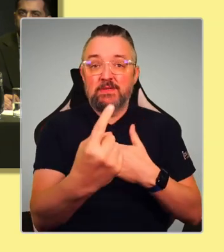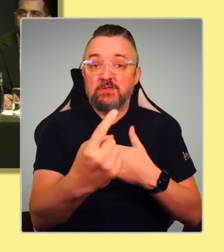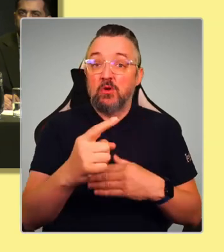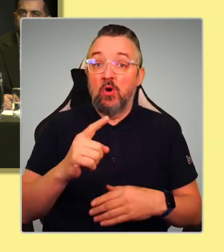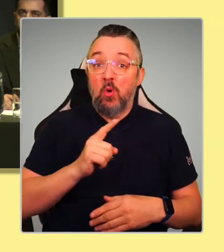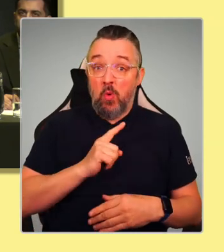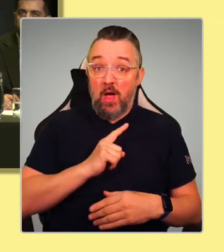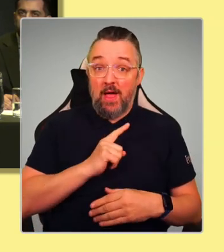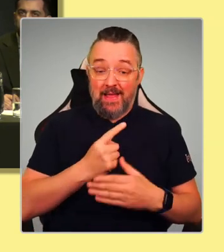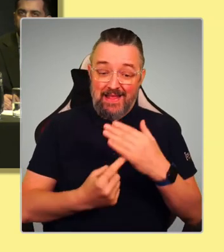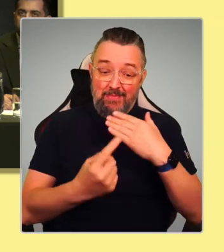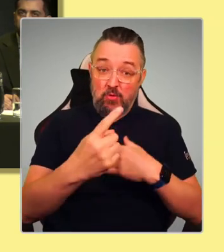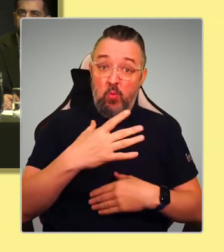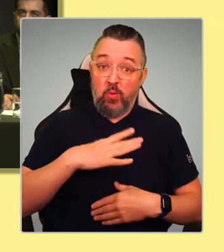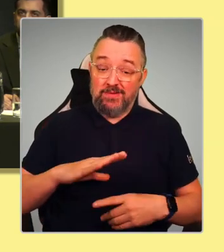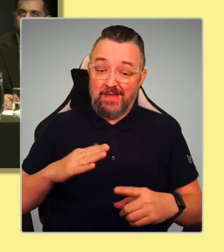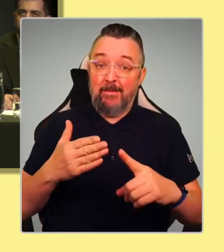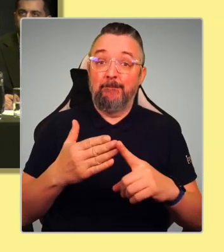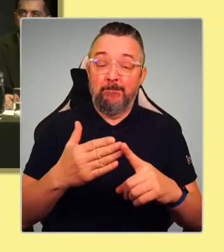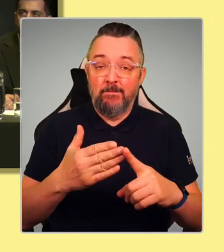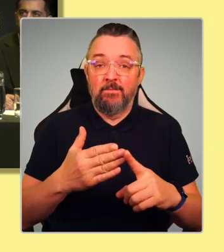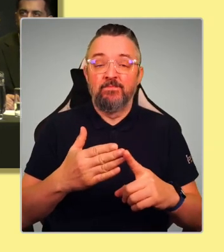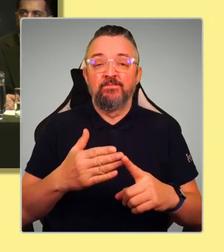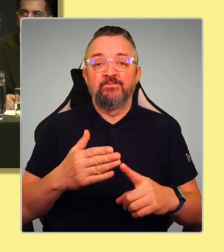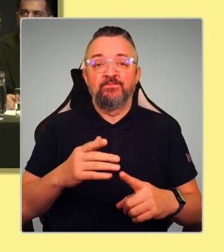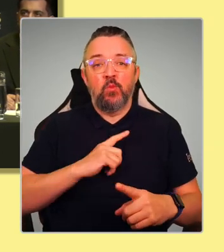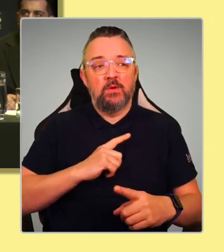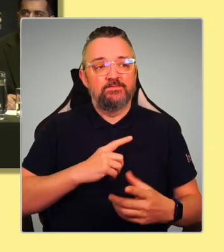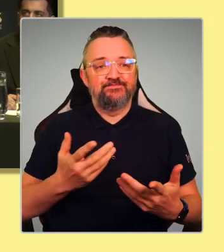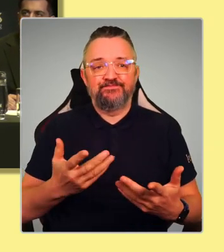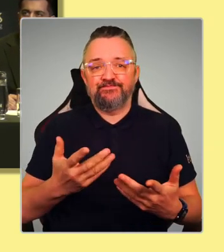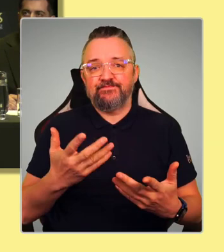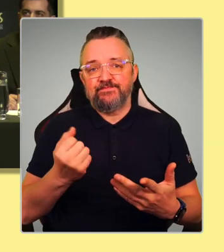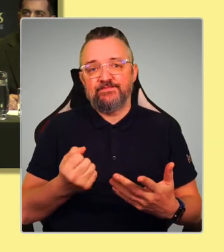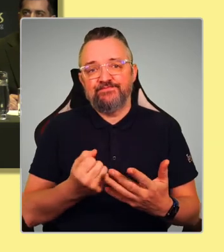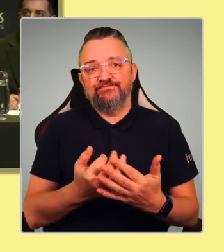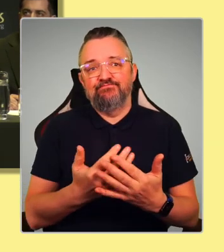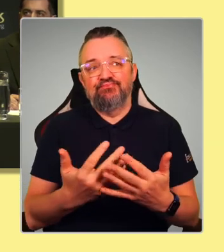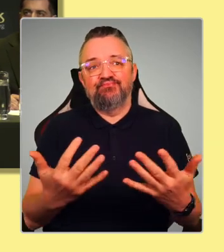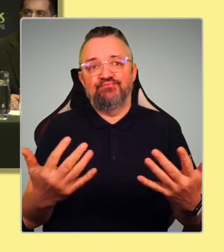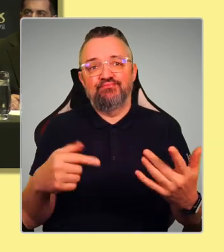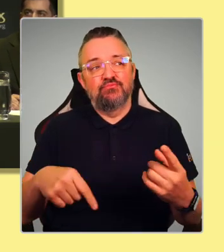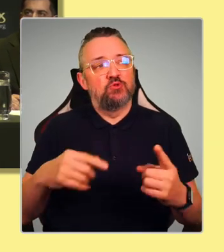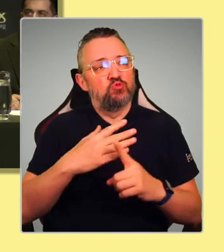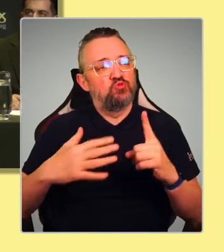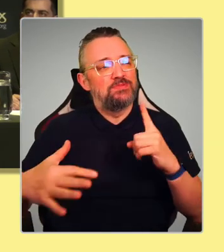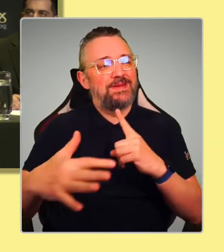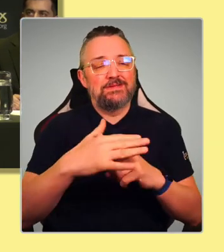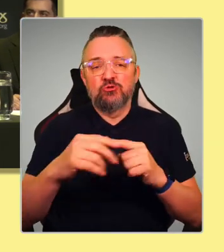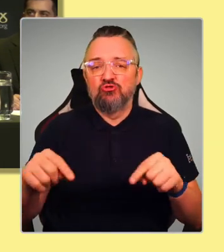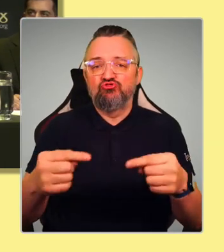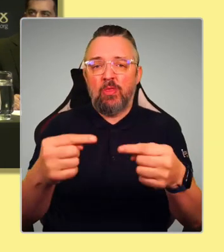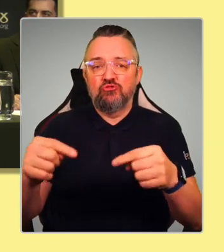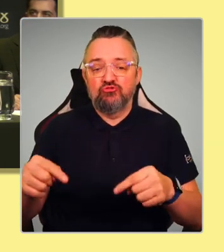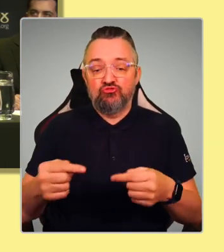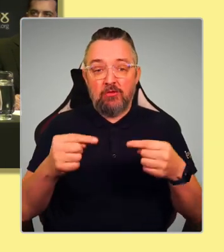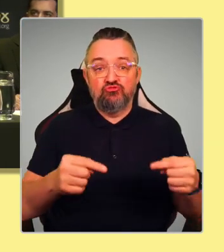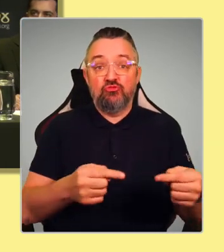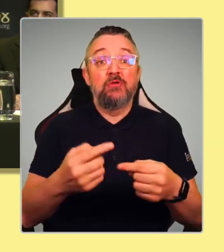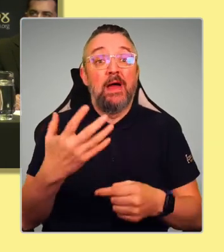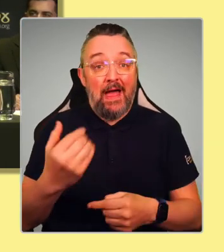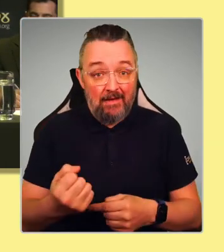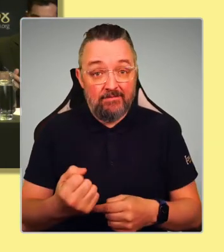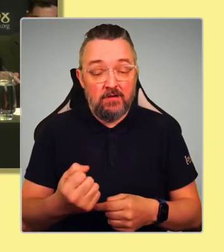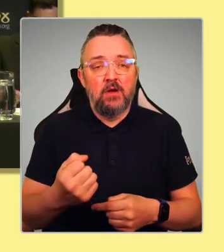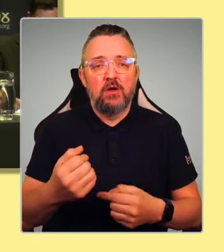because I think that many of the challenges that we're facing as a society can only be solved when we are a